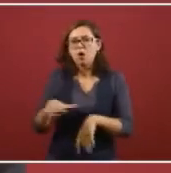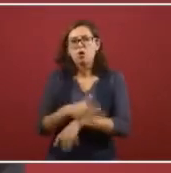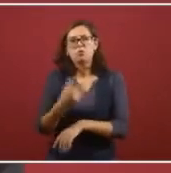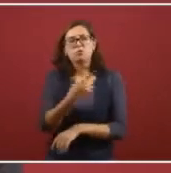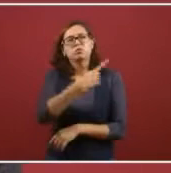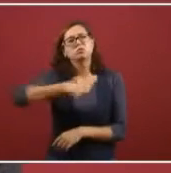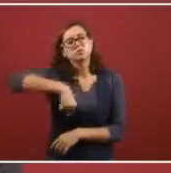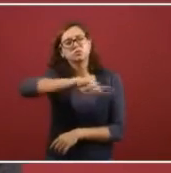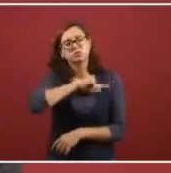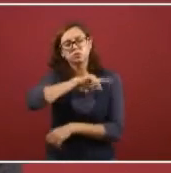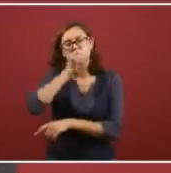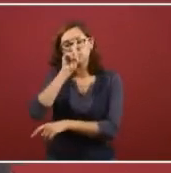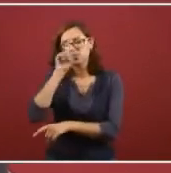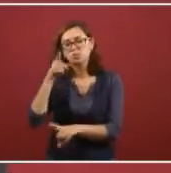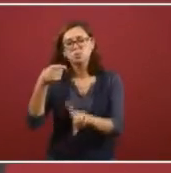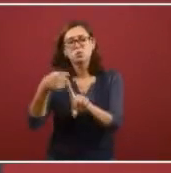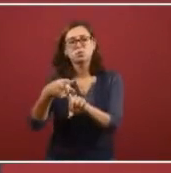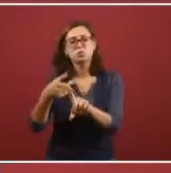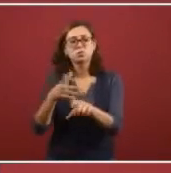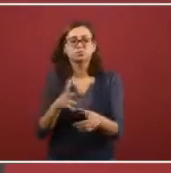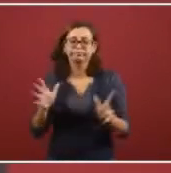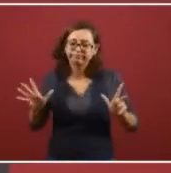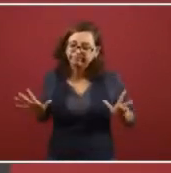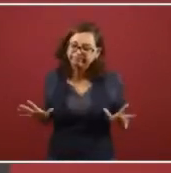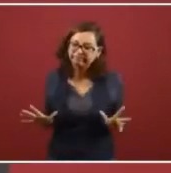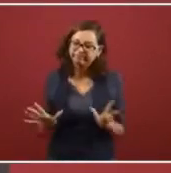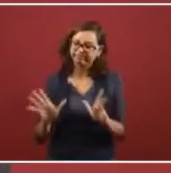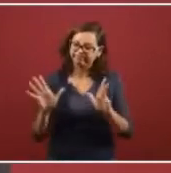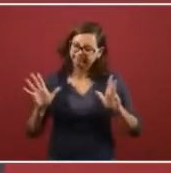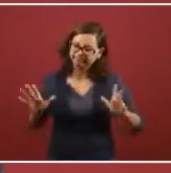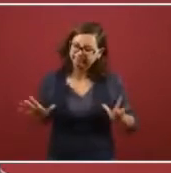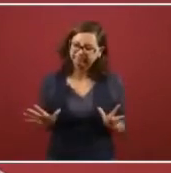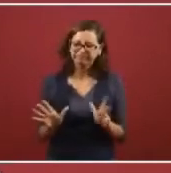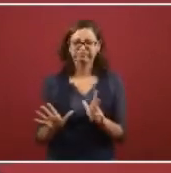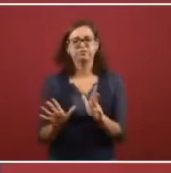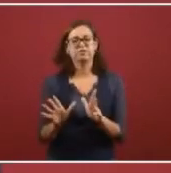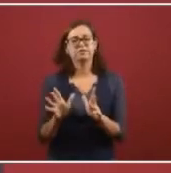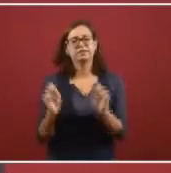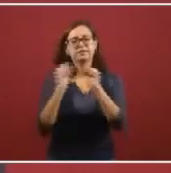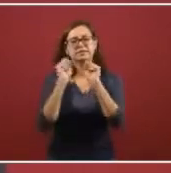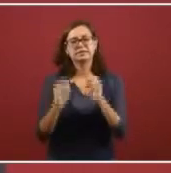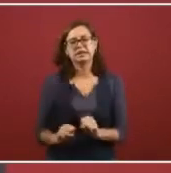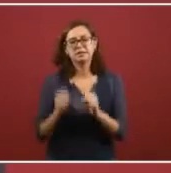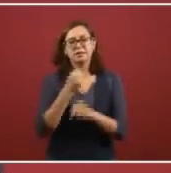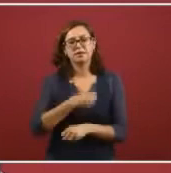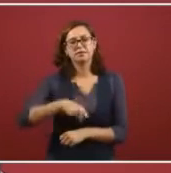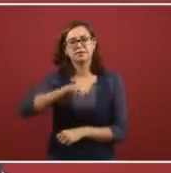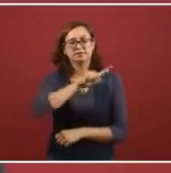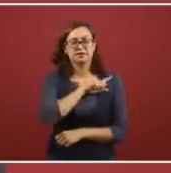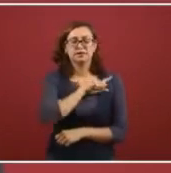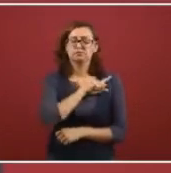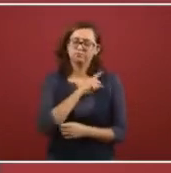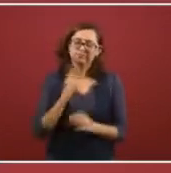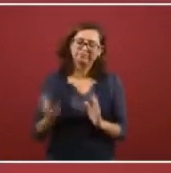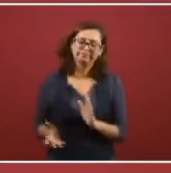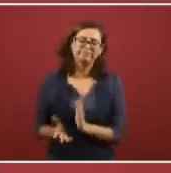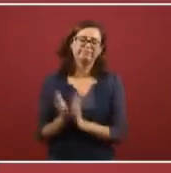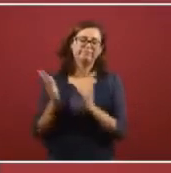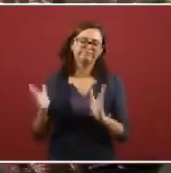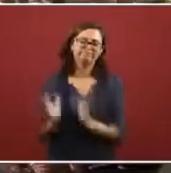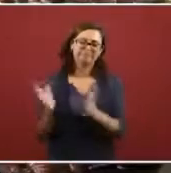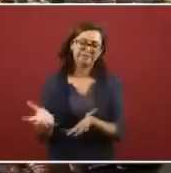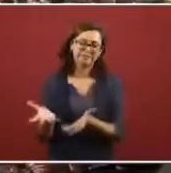Because we have a, as a purpose to raise them up, the, or to elevate the, the public health system.